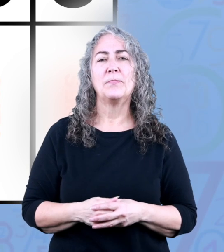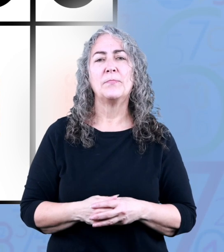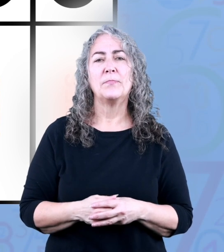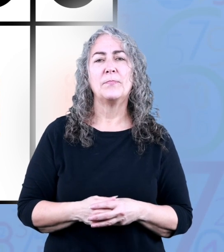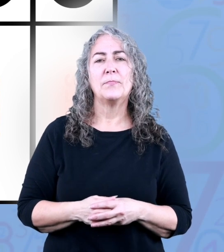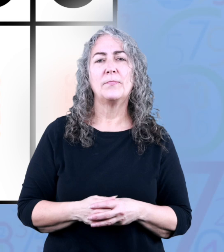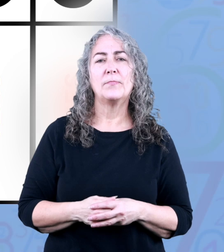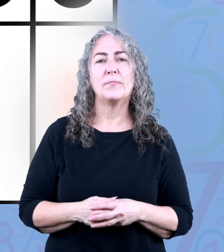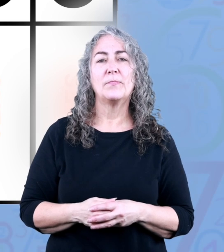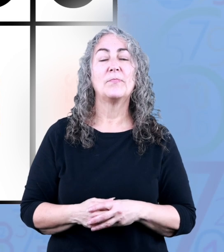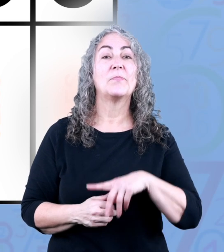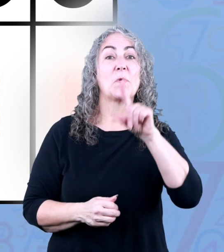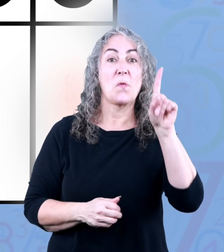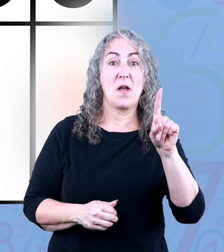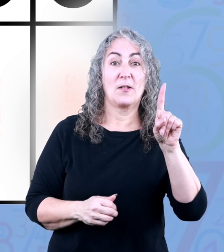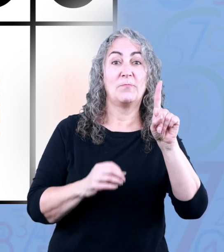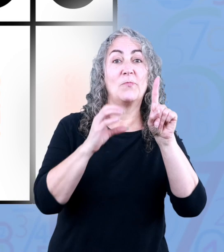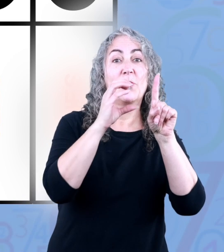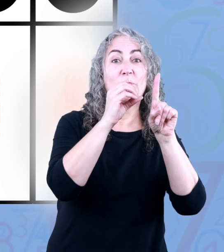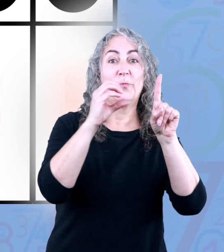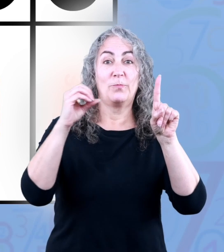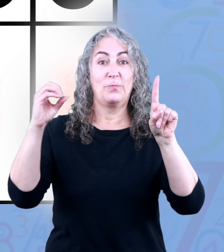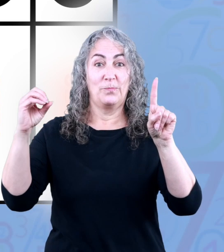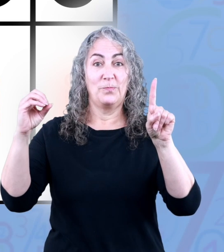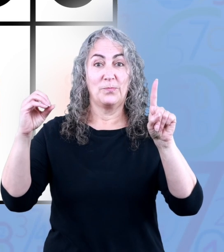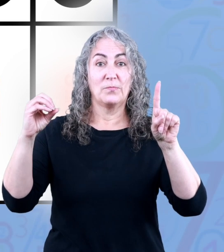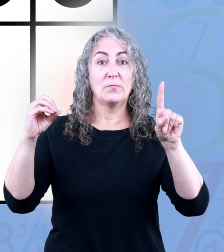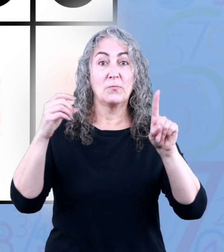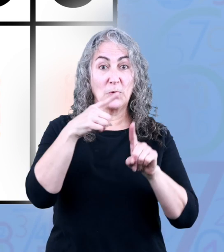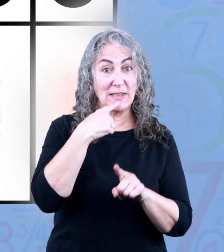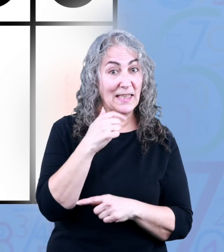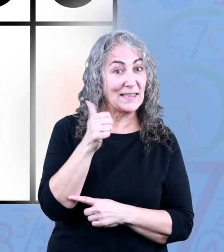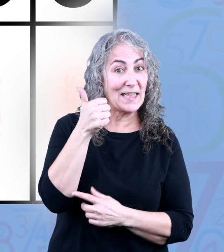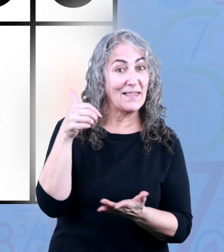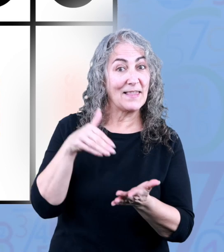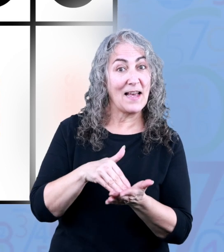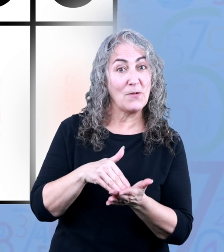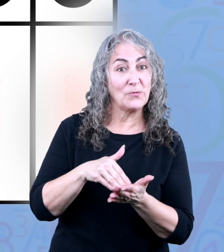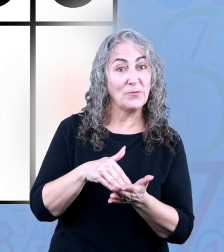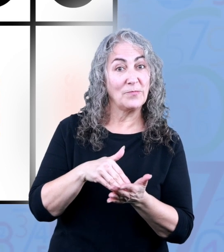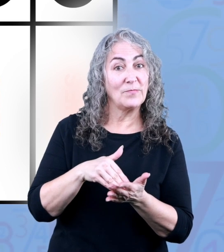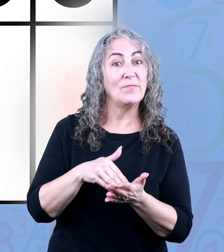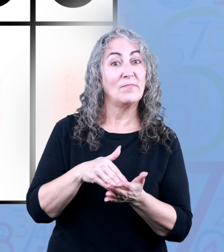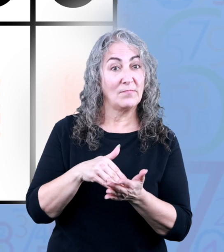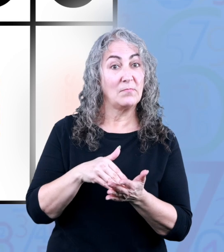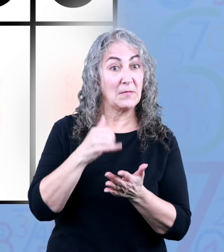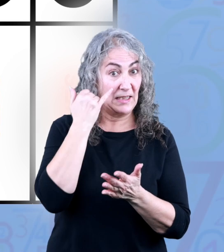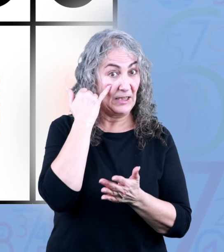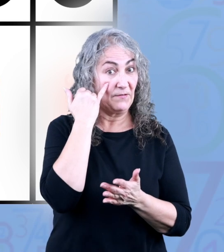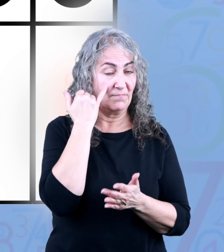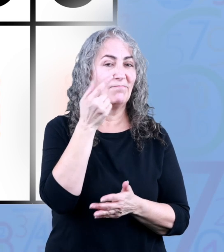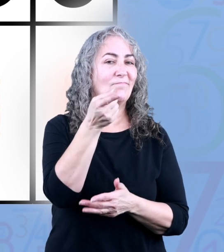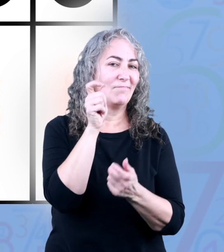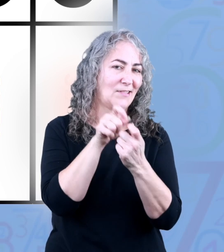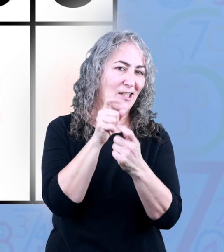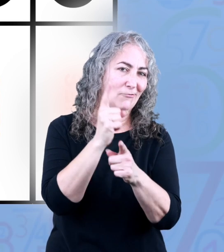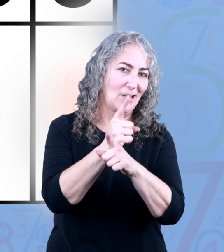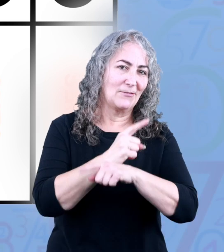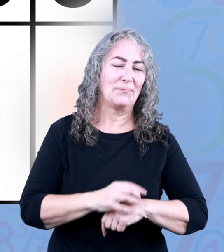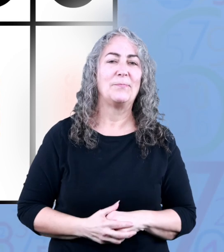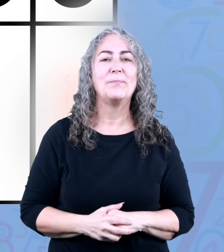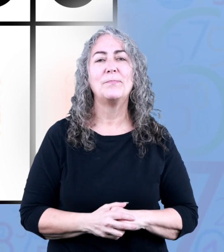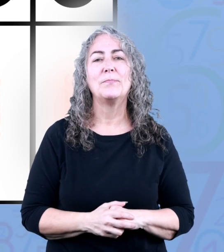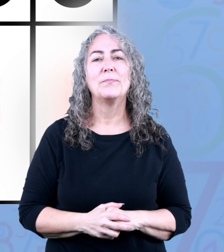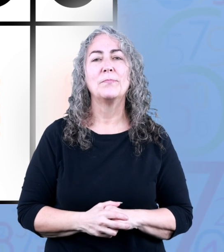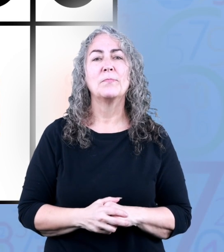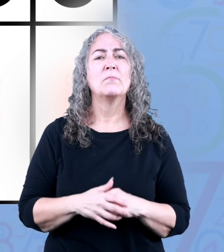next added place value column is did you say ten thousands if so you're exactly right